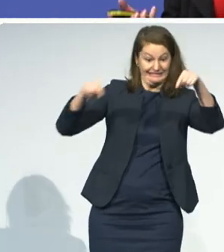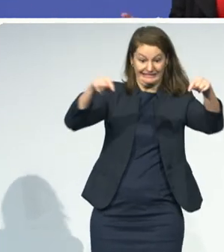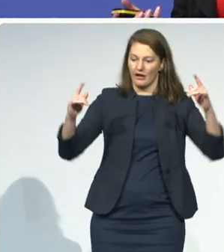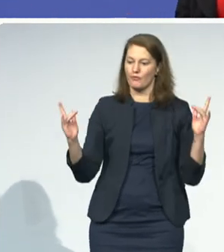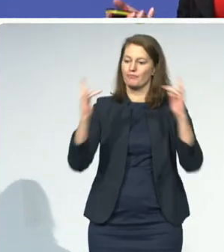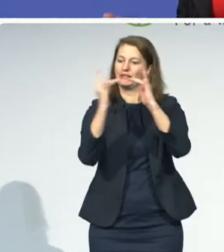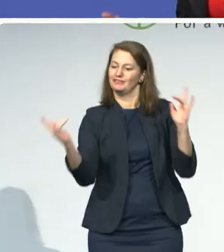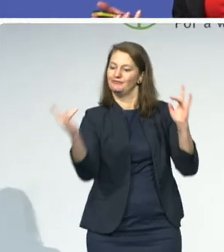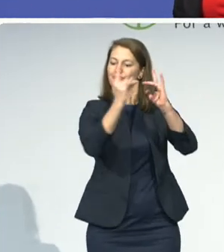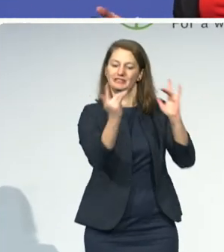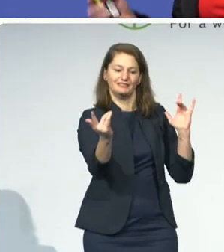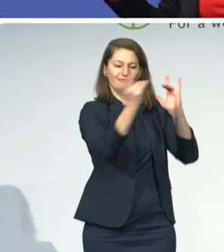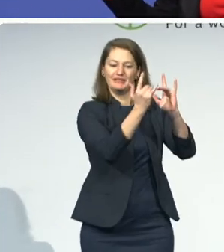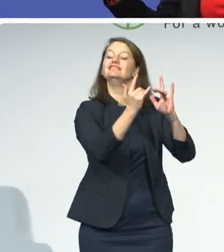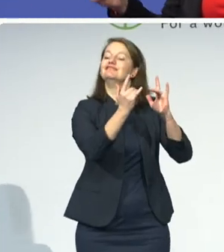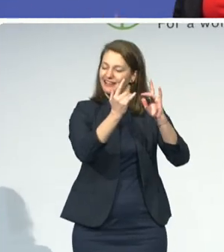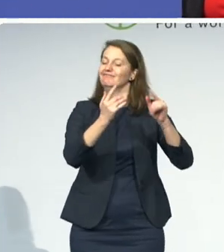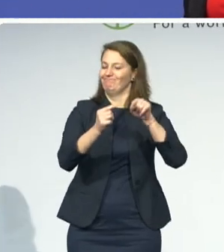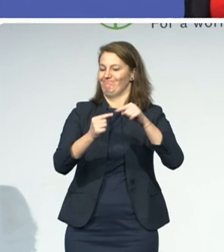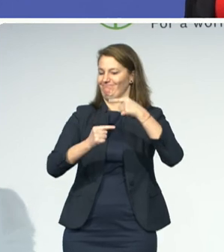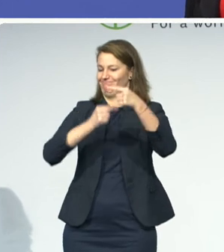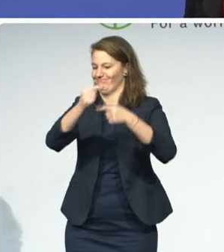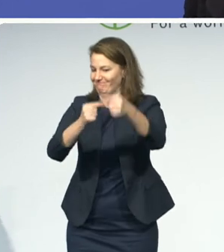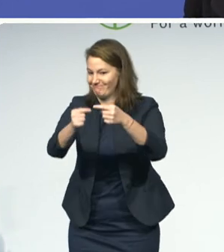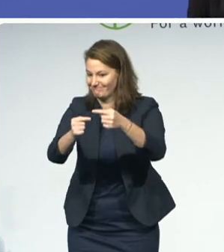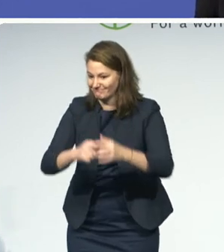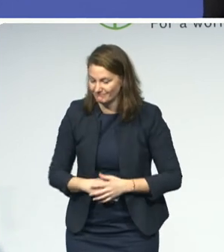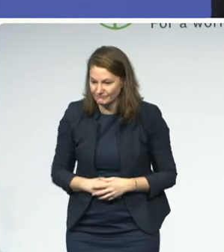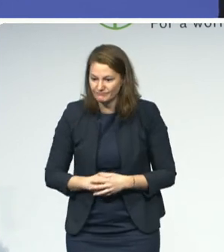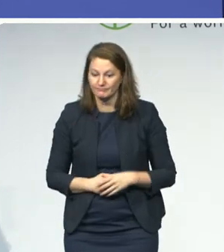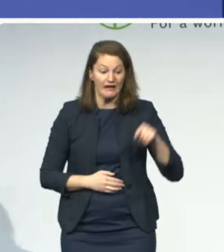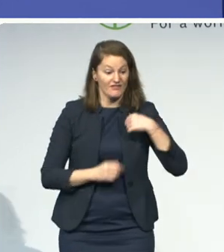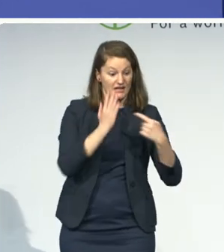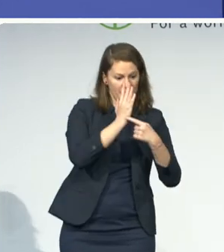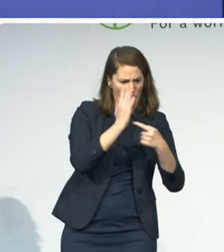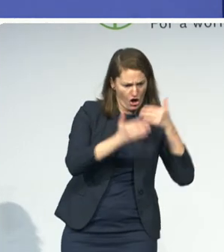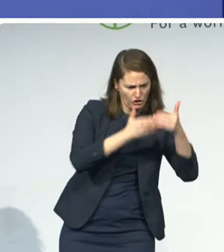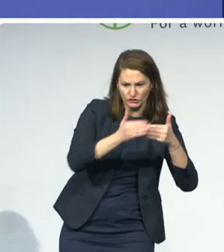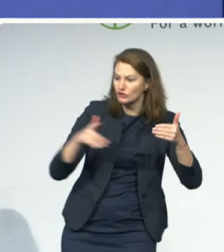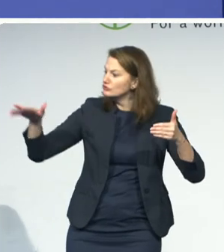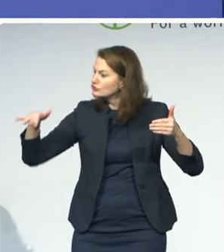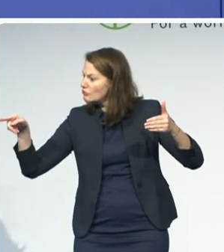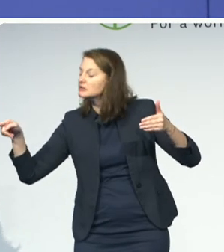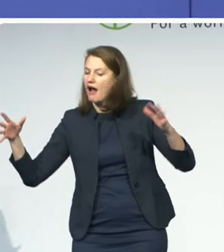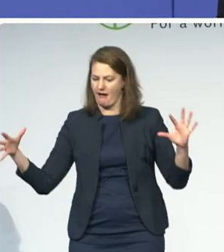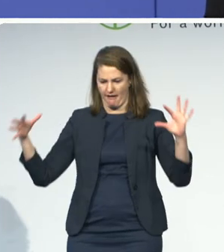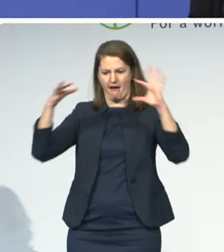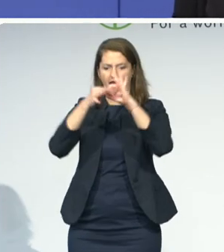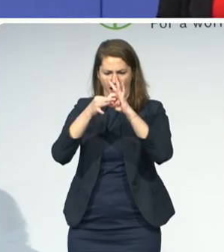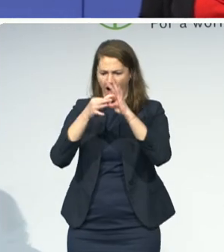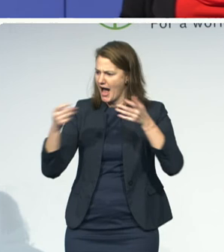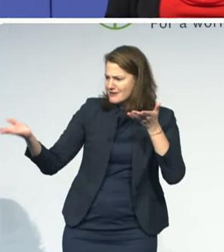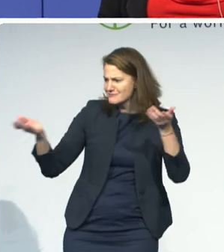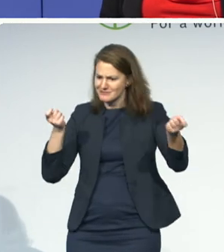that sometimes talk to each other very well, and sometimes, you know, a little translation is needed. I want to